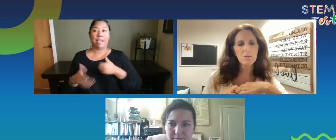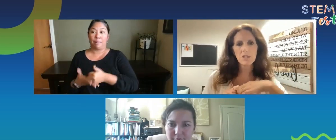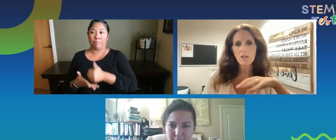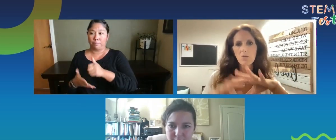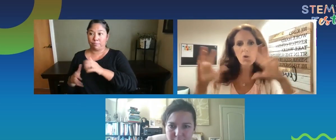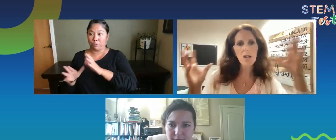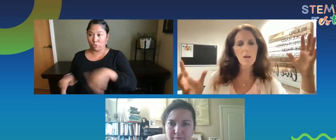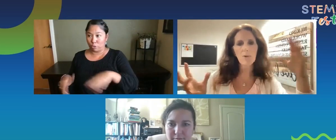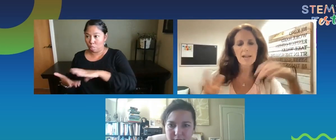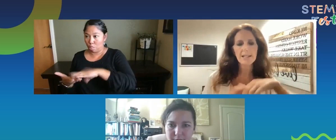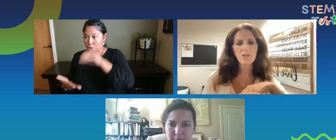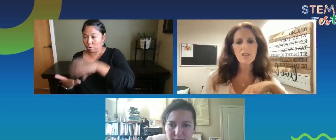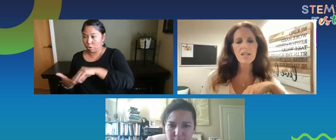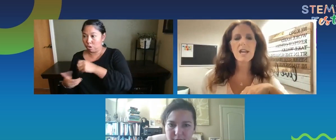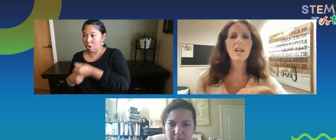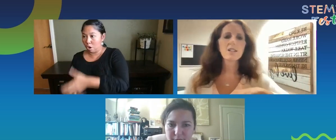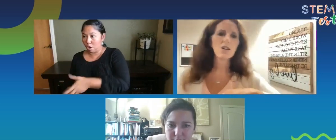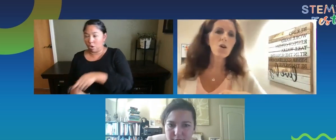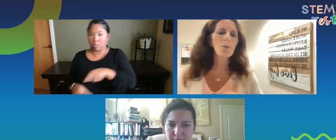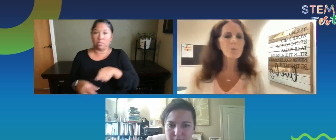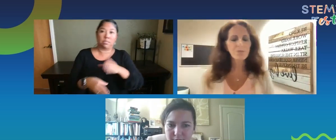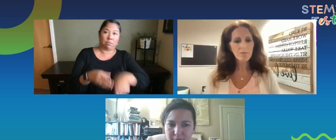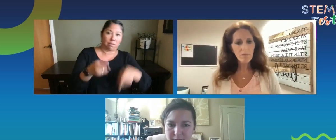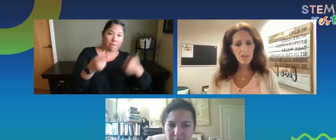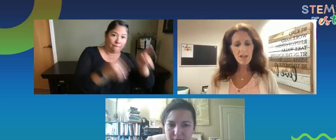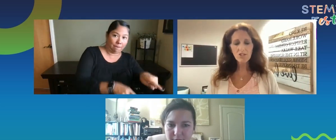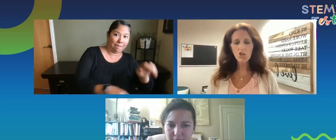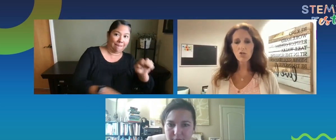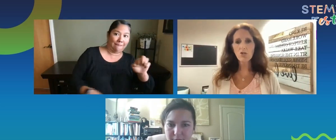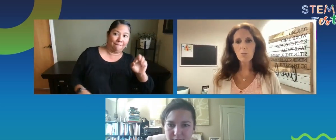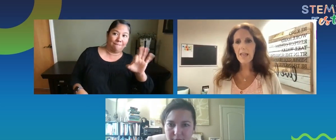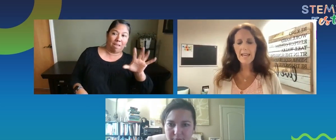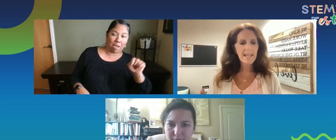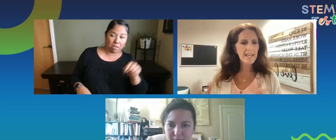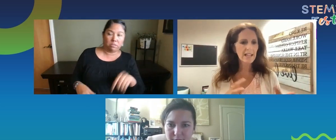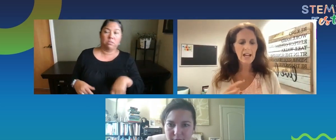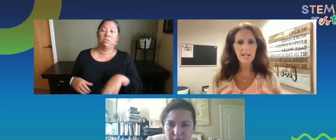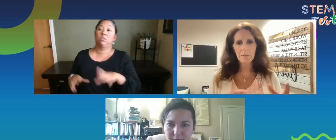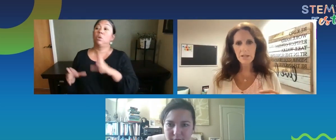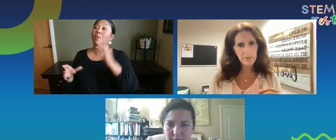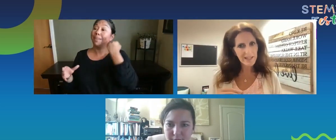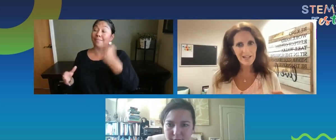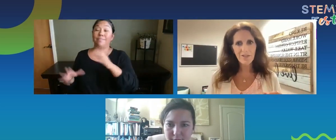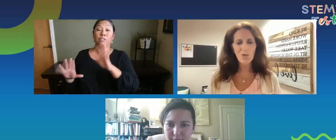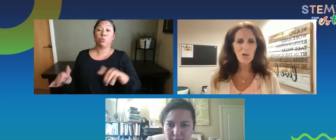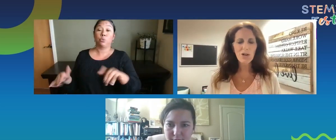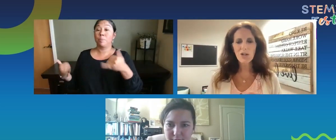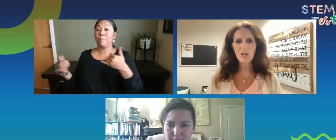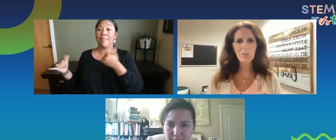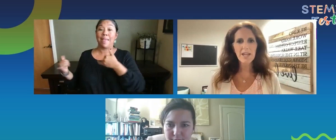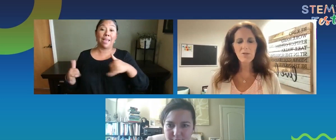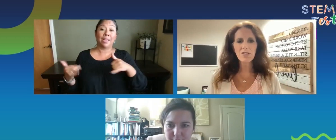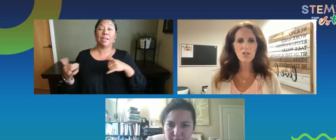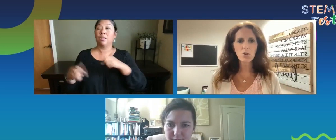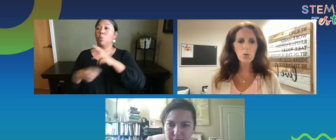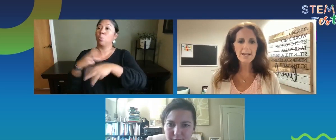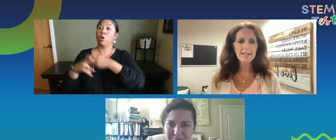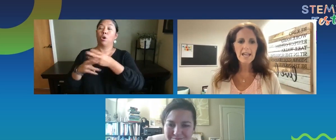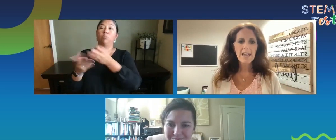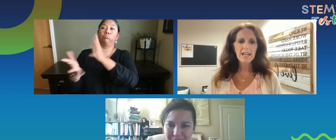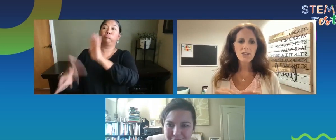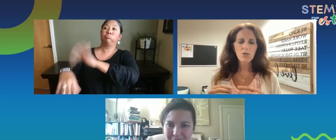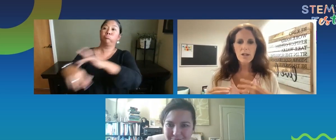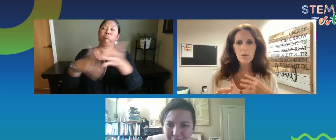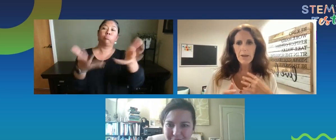helps them to learn more comprehensively. So as children are playing and kind of manipulating their world and playing with their